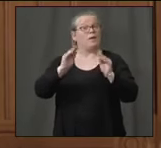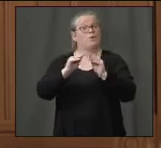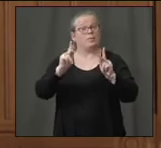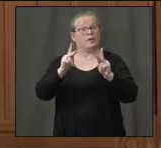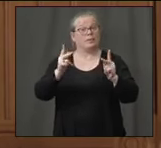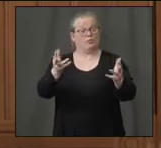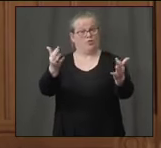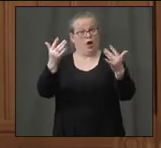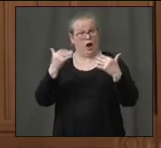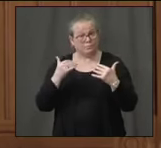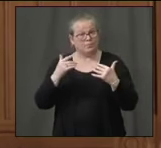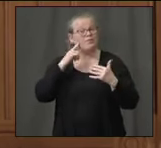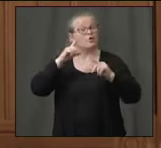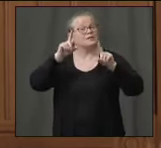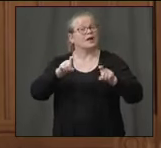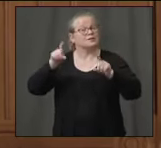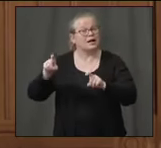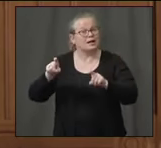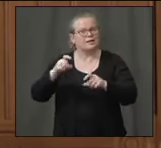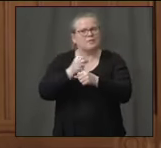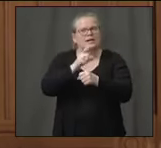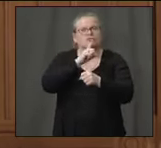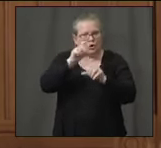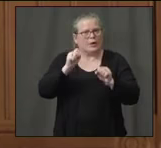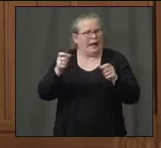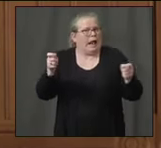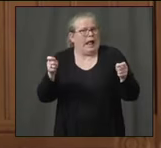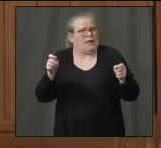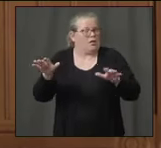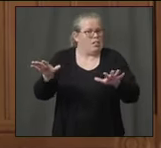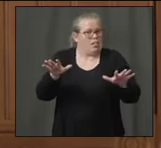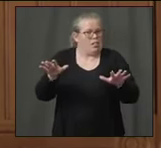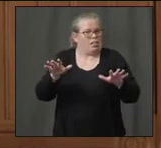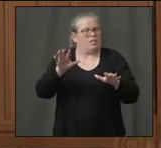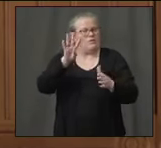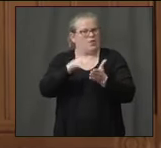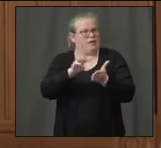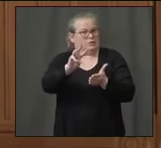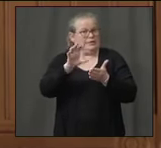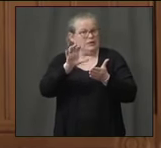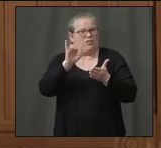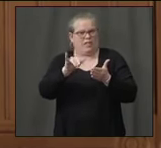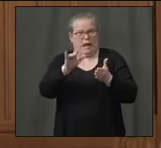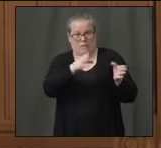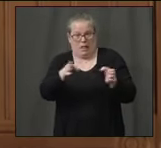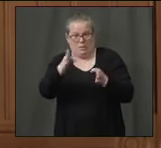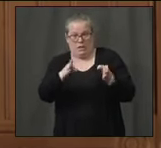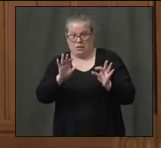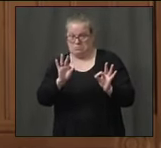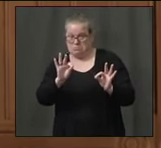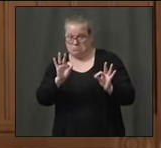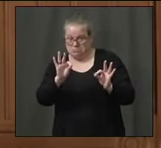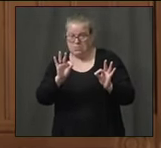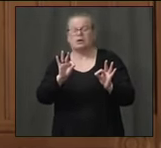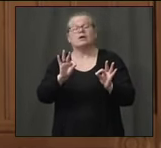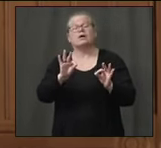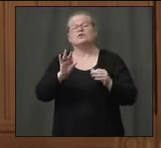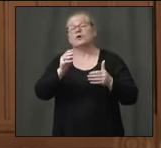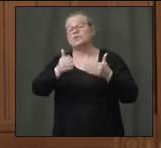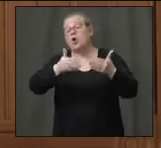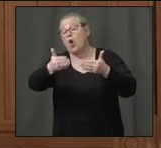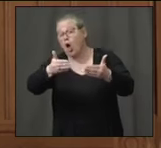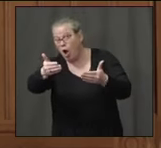,500 tests and with the state north of 4,600. As time goes forward, though, we are in discussions with Quest,